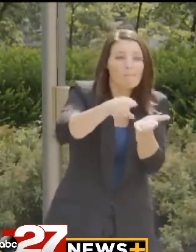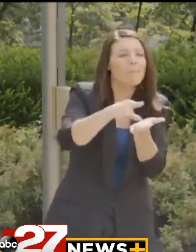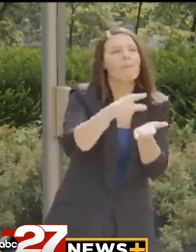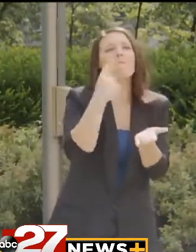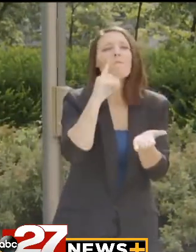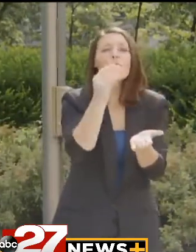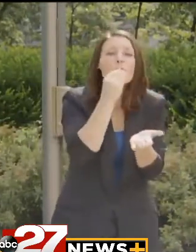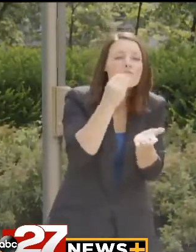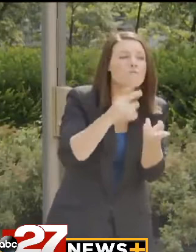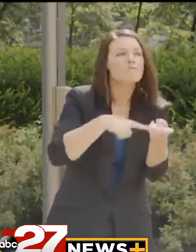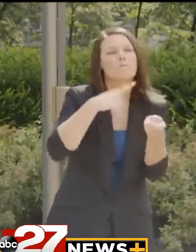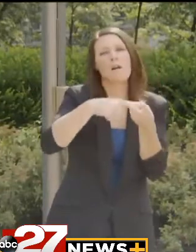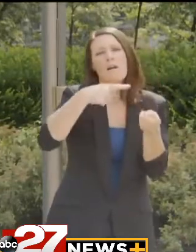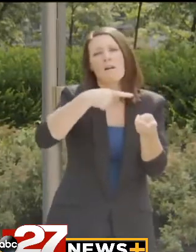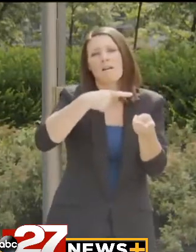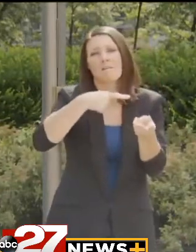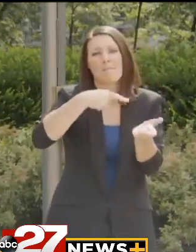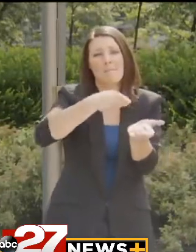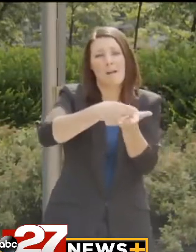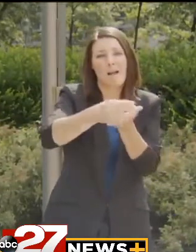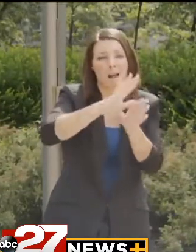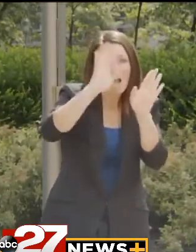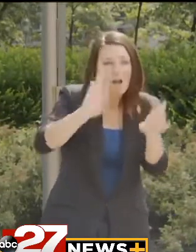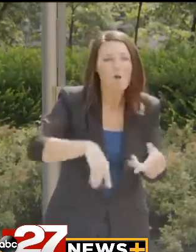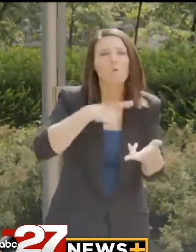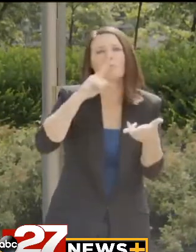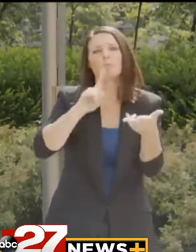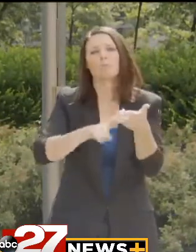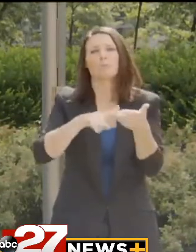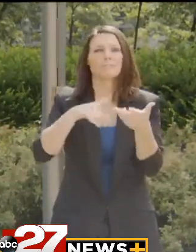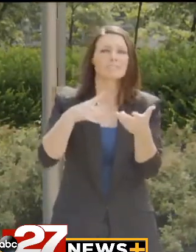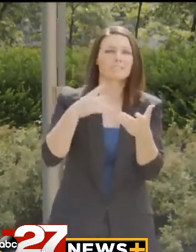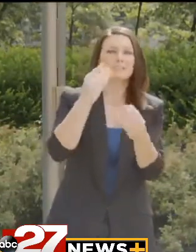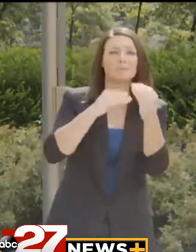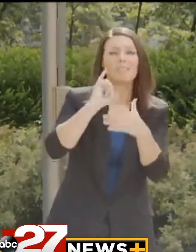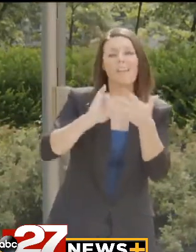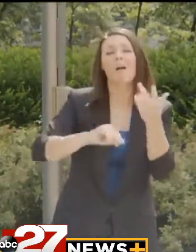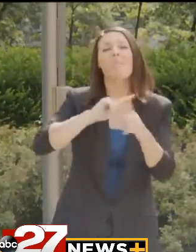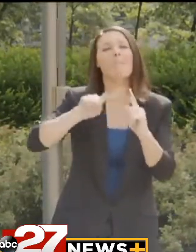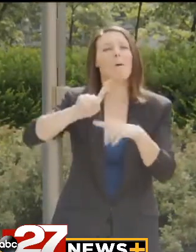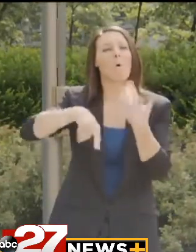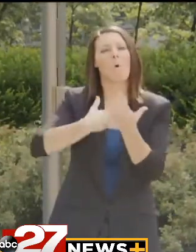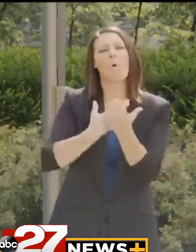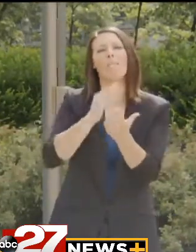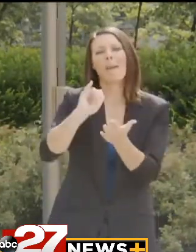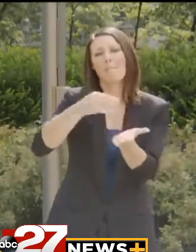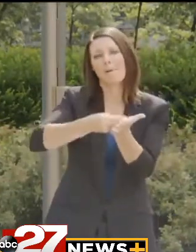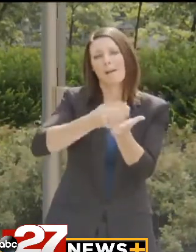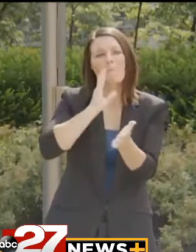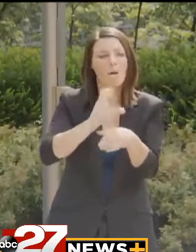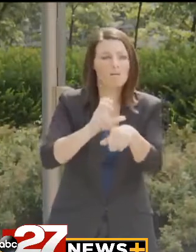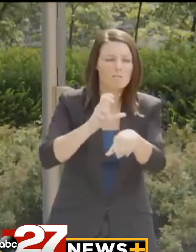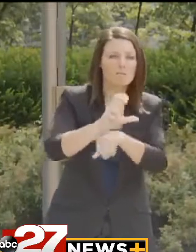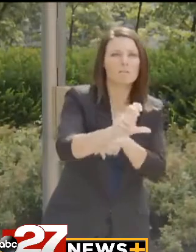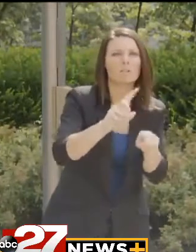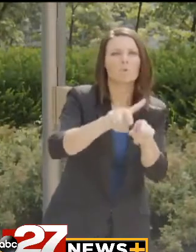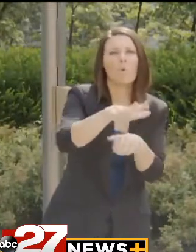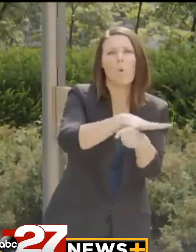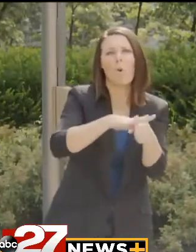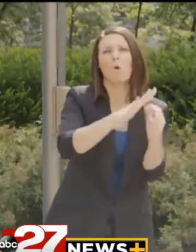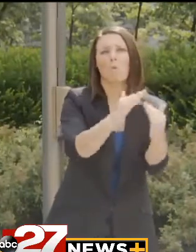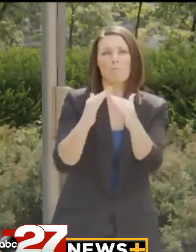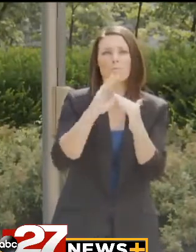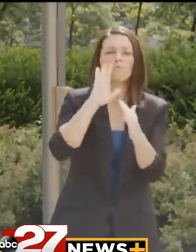pay bills, get medicine, and pay for housing. And that money was also reinvested into local communities